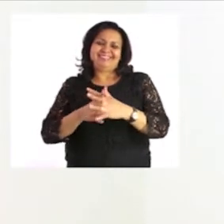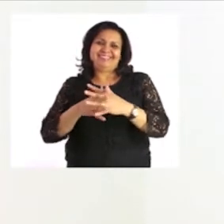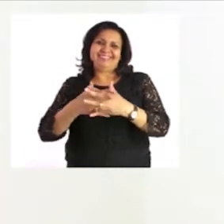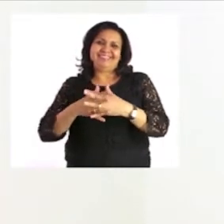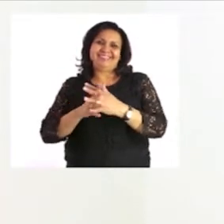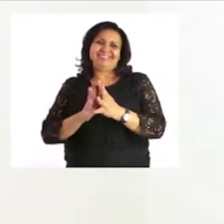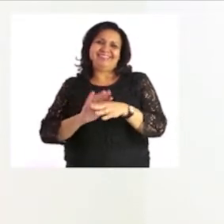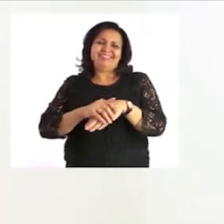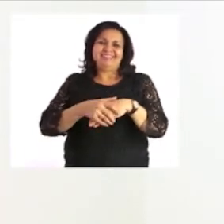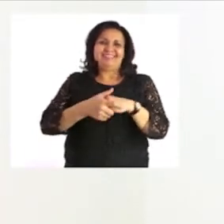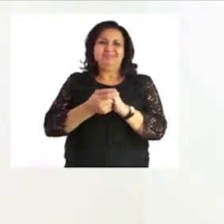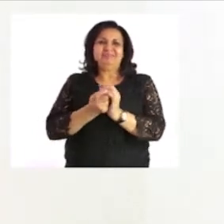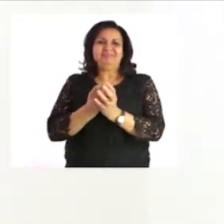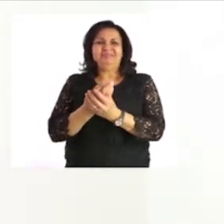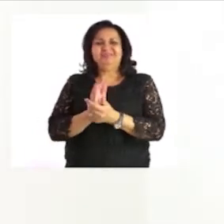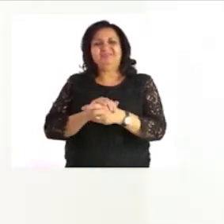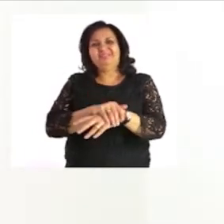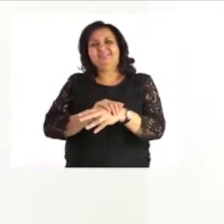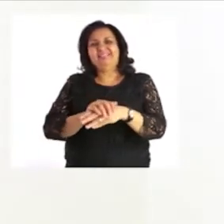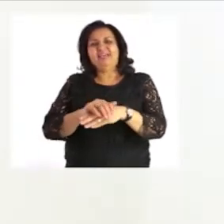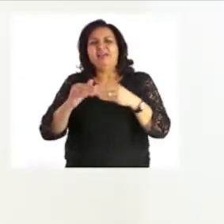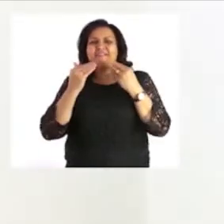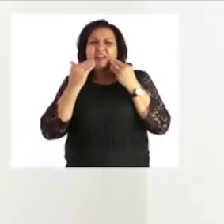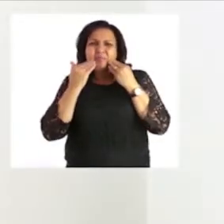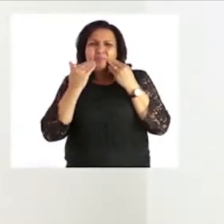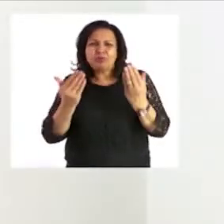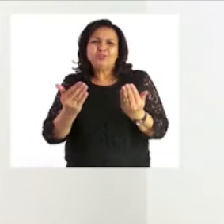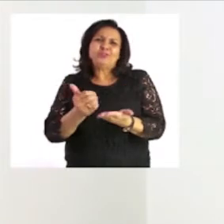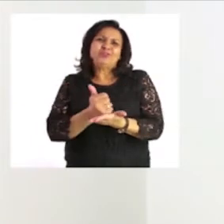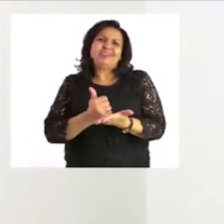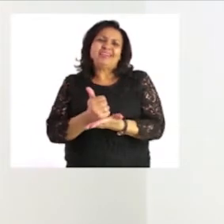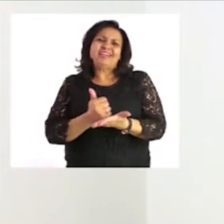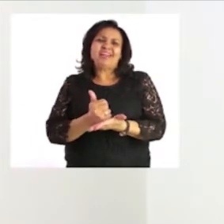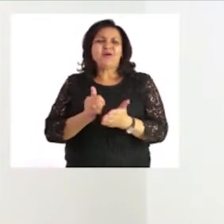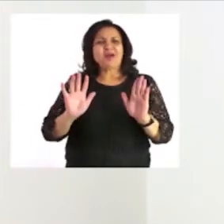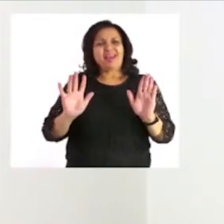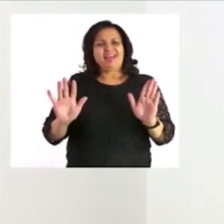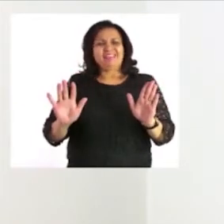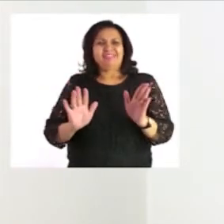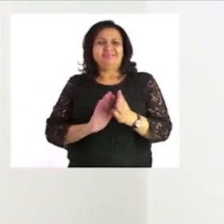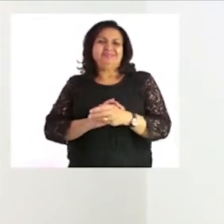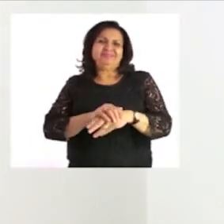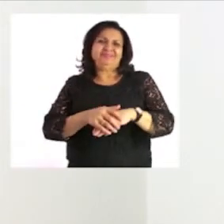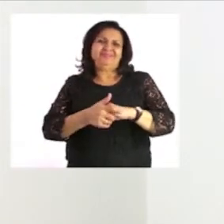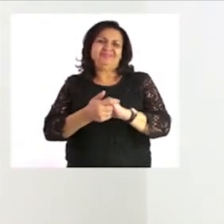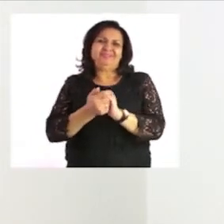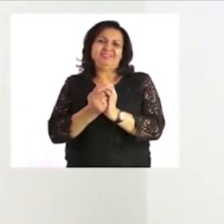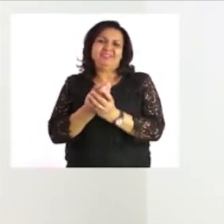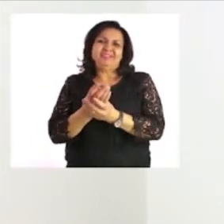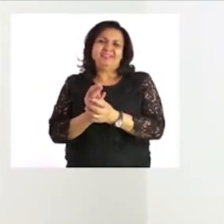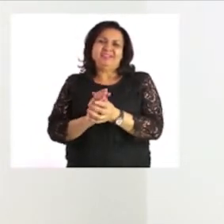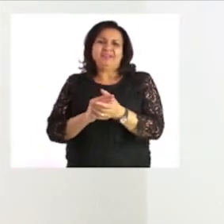it's very important to sanitize our hands to kill all the germs make